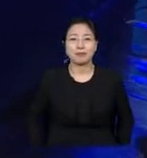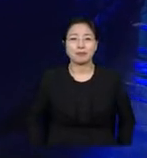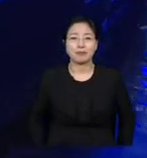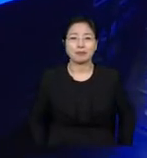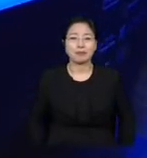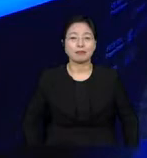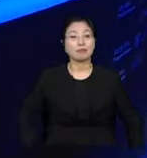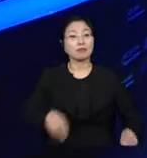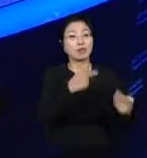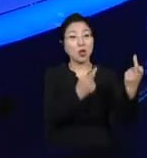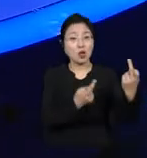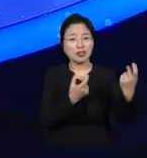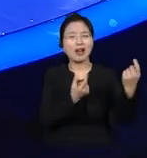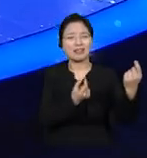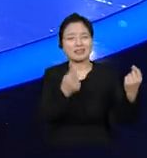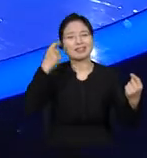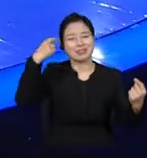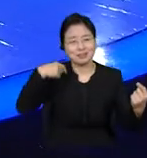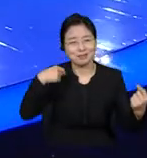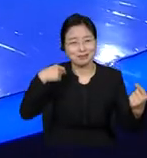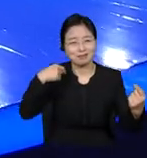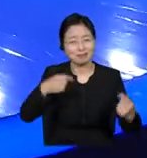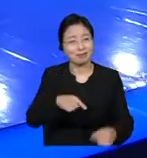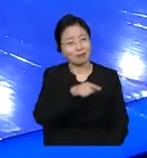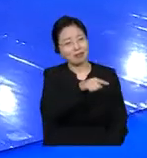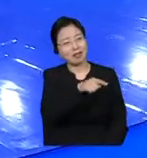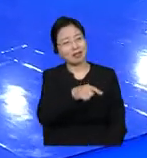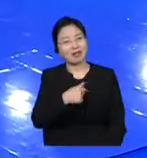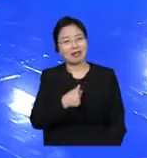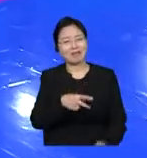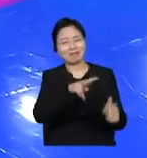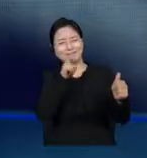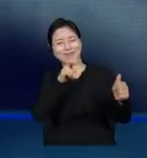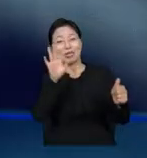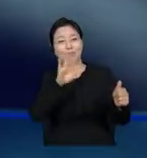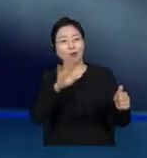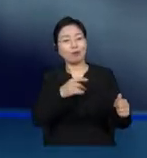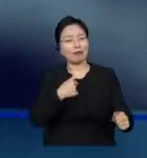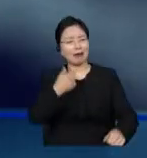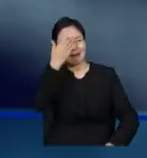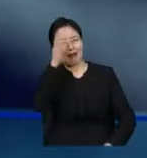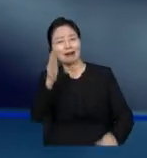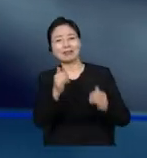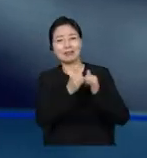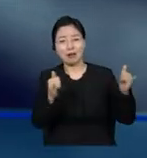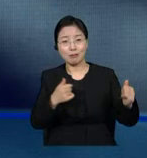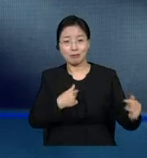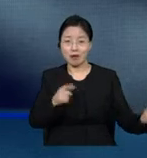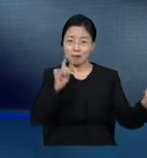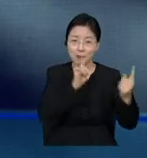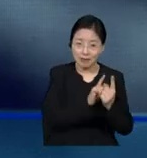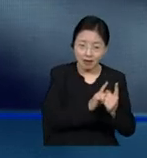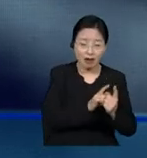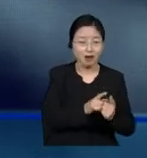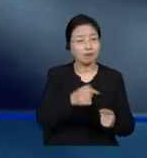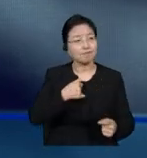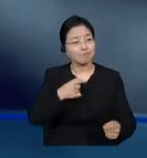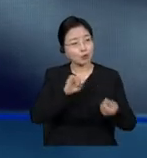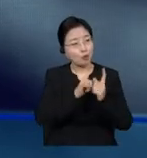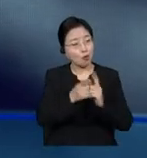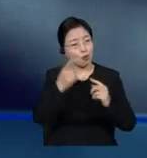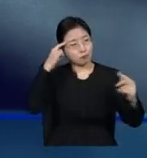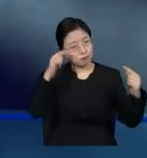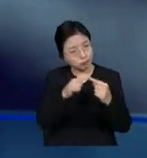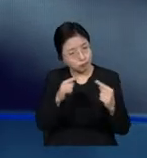what we need to do is help each other find common ground. And this is what the human library is all about. Giving you a safe space where you can